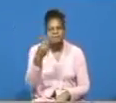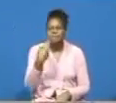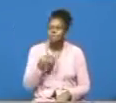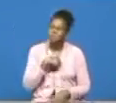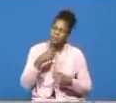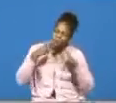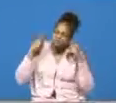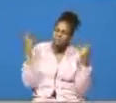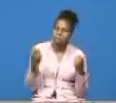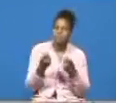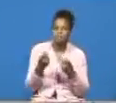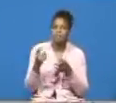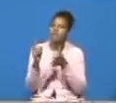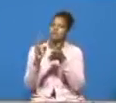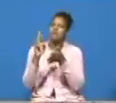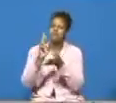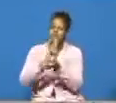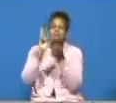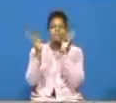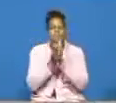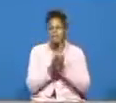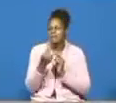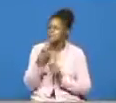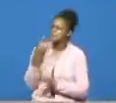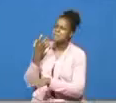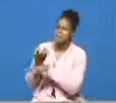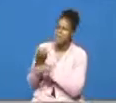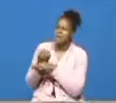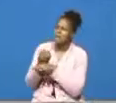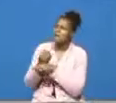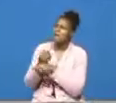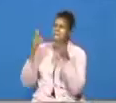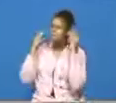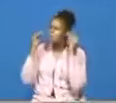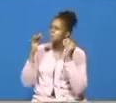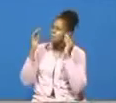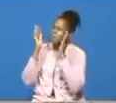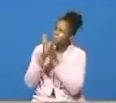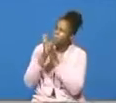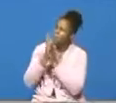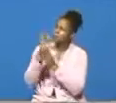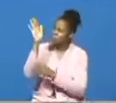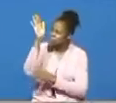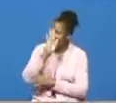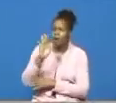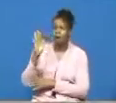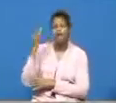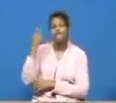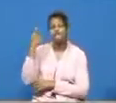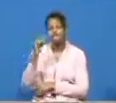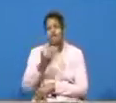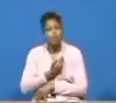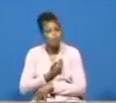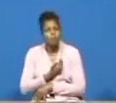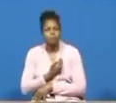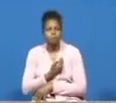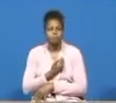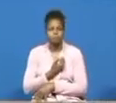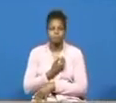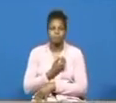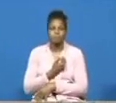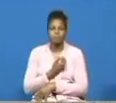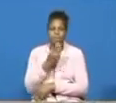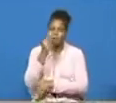repented they said please moses pray to god for us and the